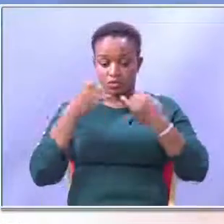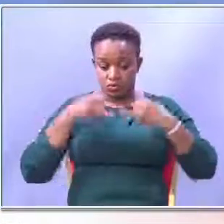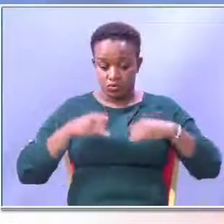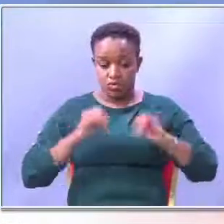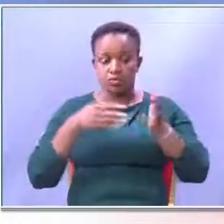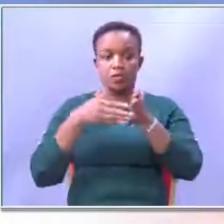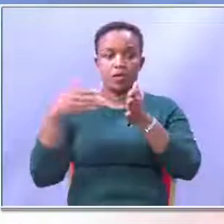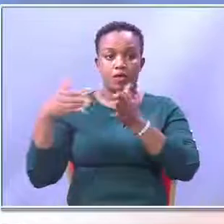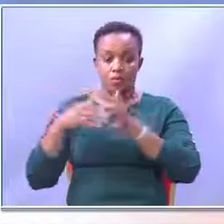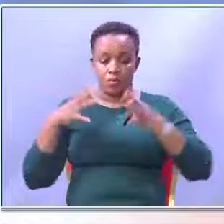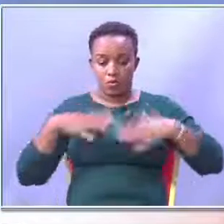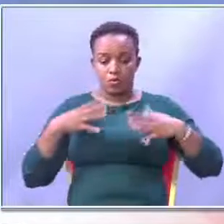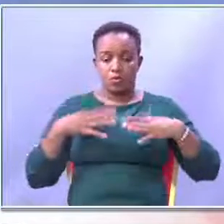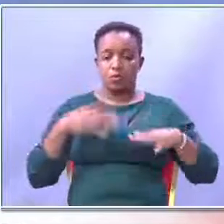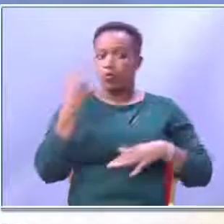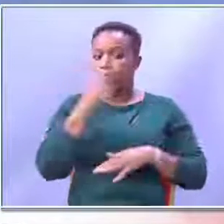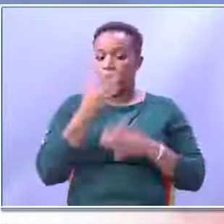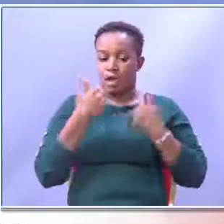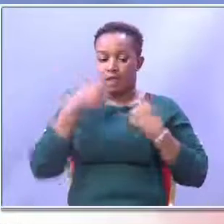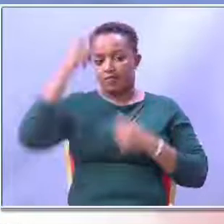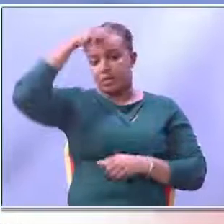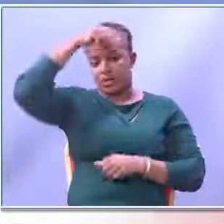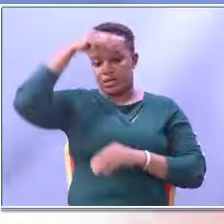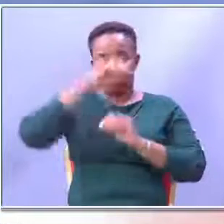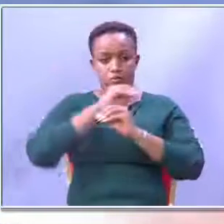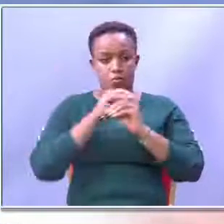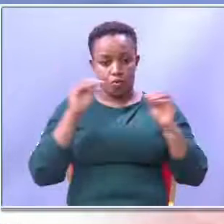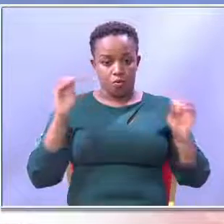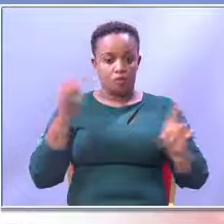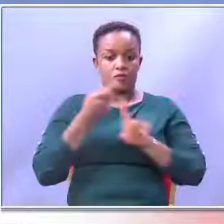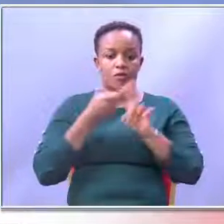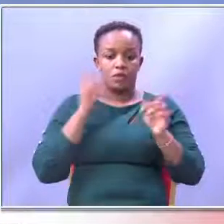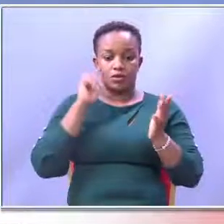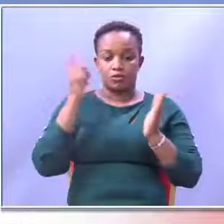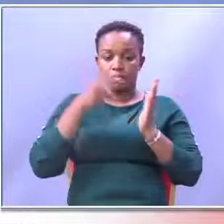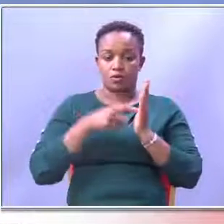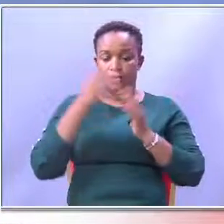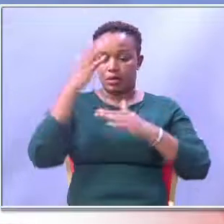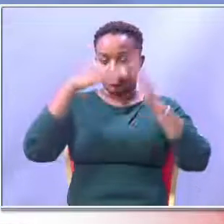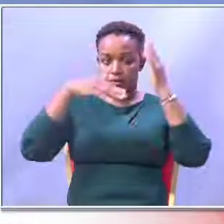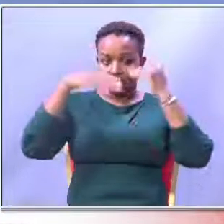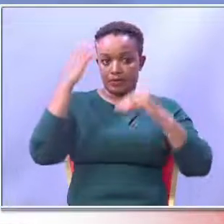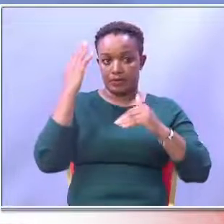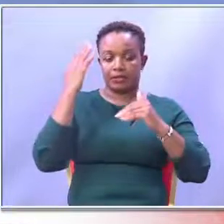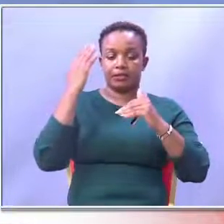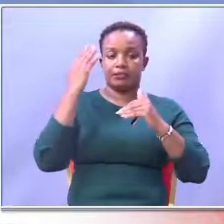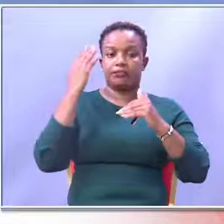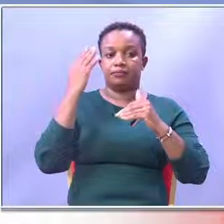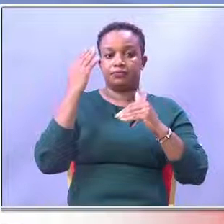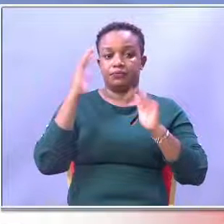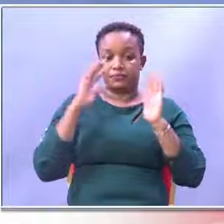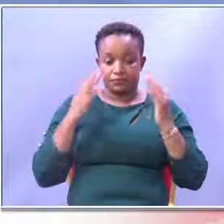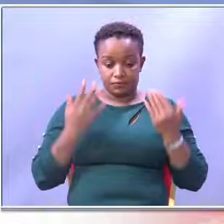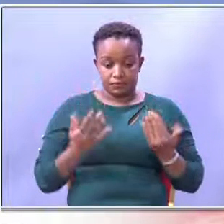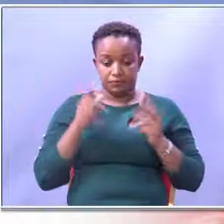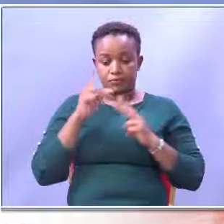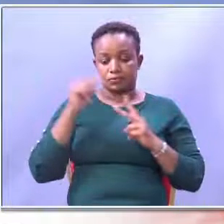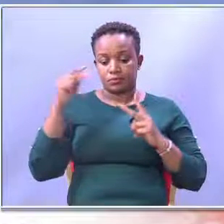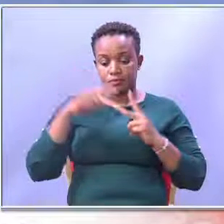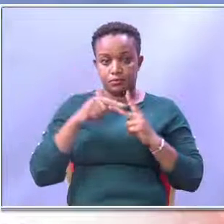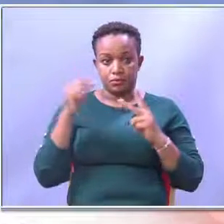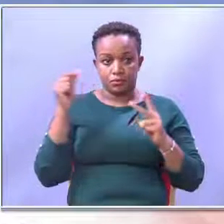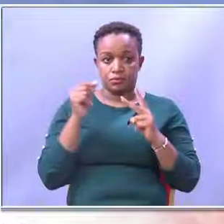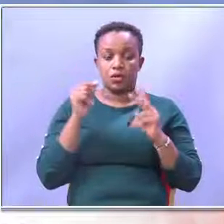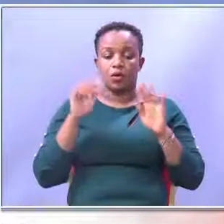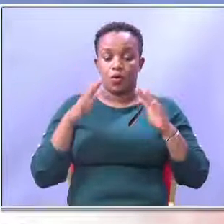aspirants who do not possess a degree from a recognized university in order to be nominated and